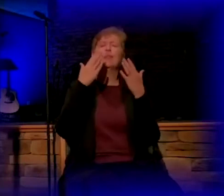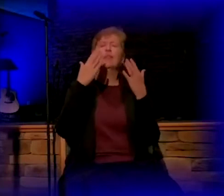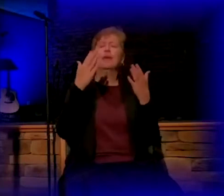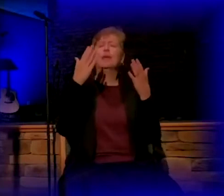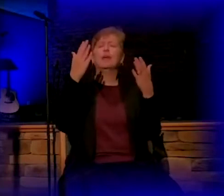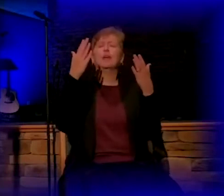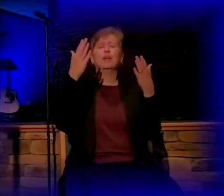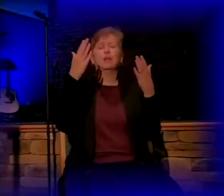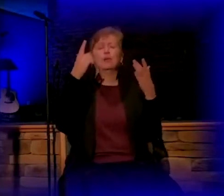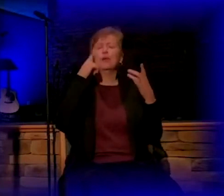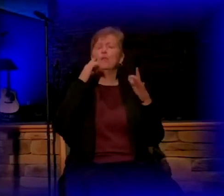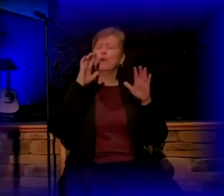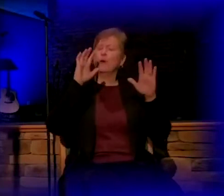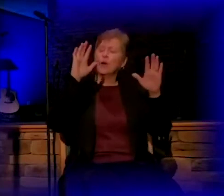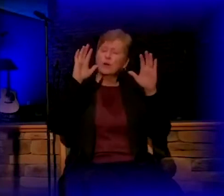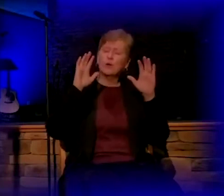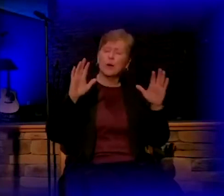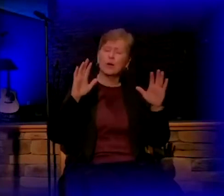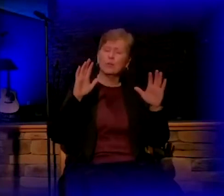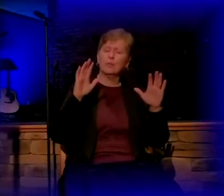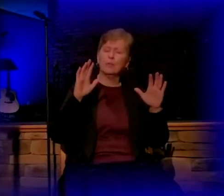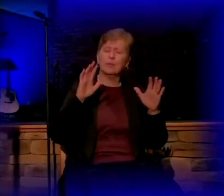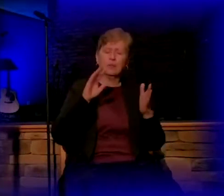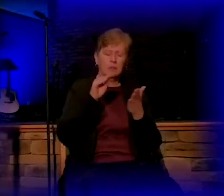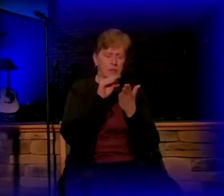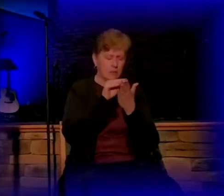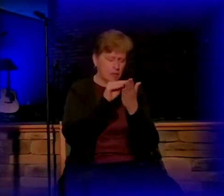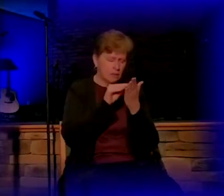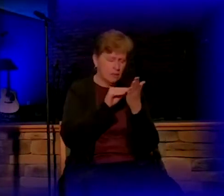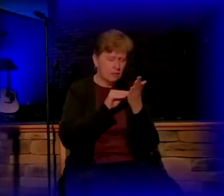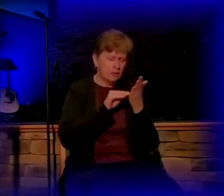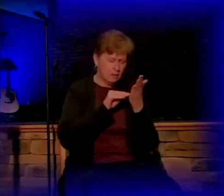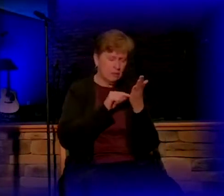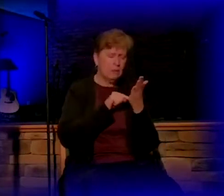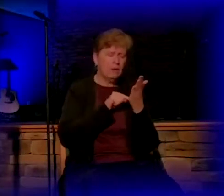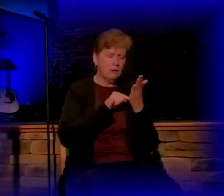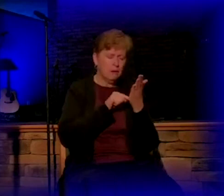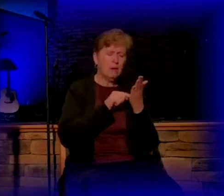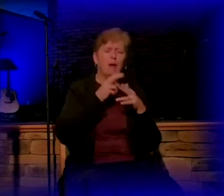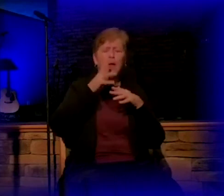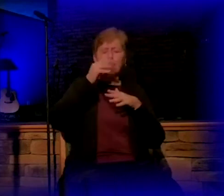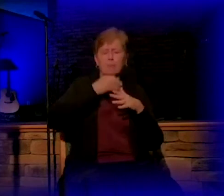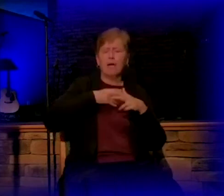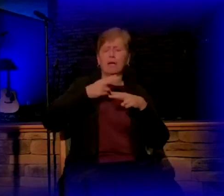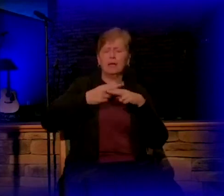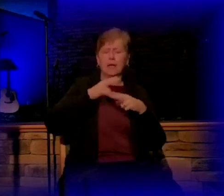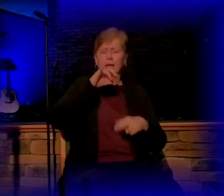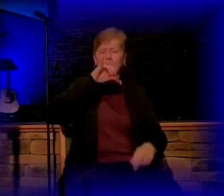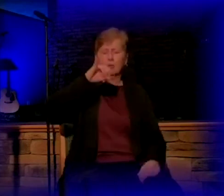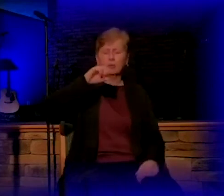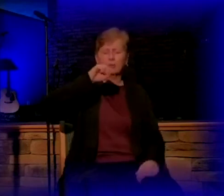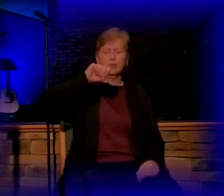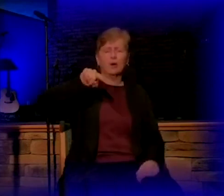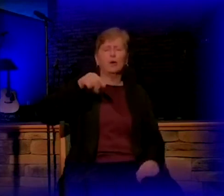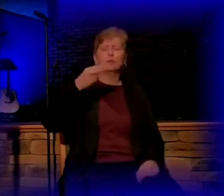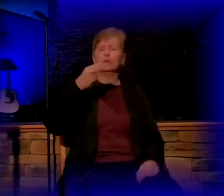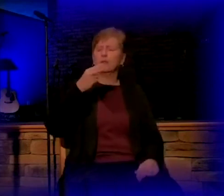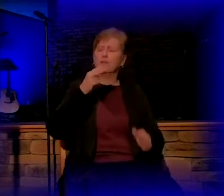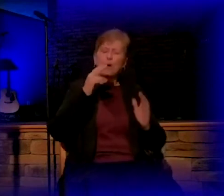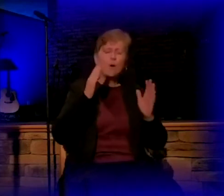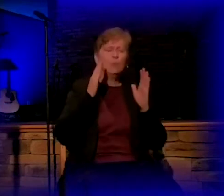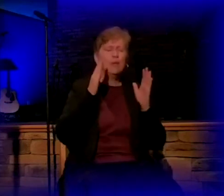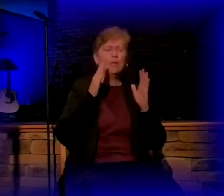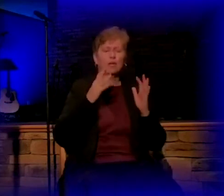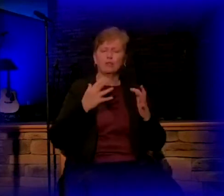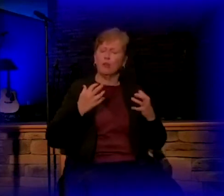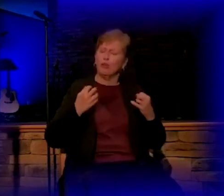this incredible, incredible account of a man named Joseph, so obedient, so courageous. And